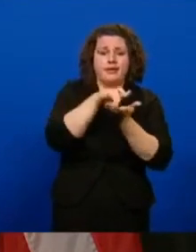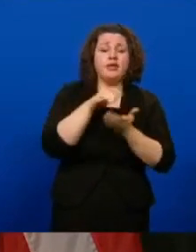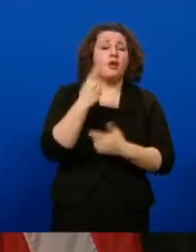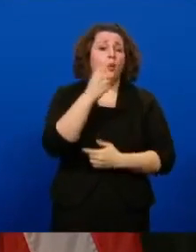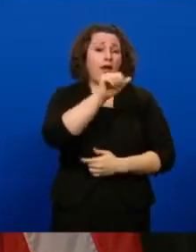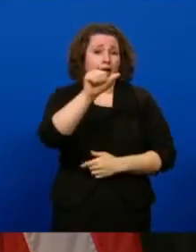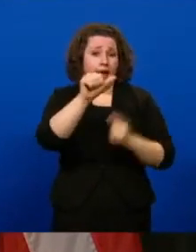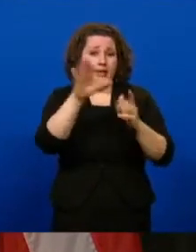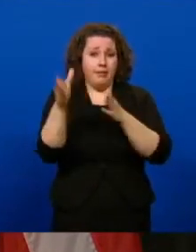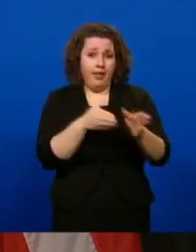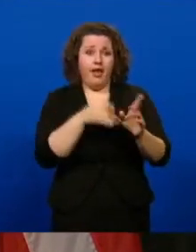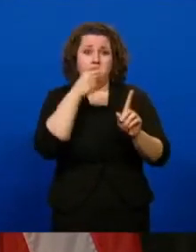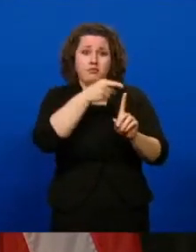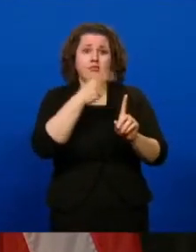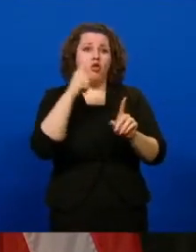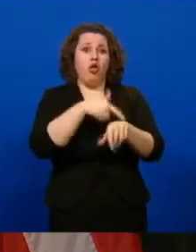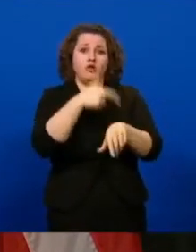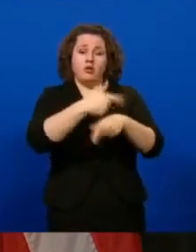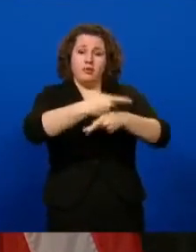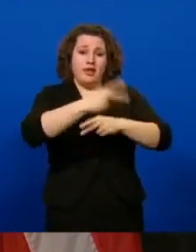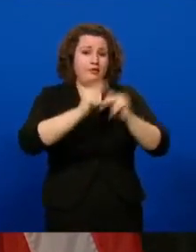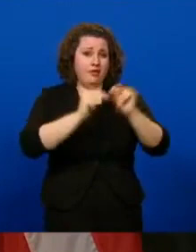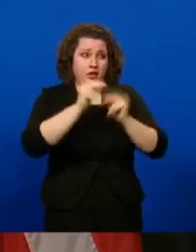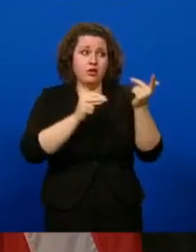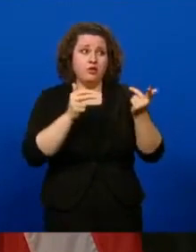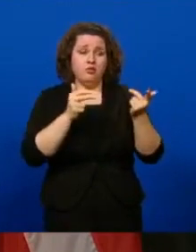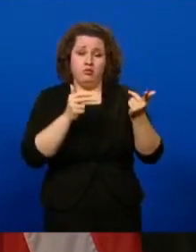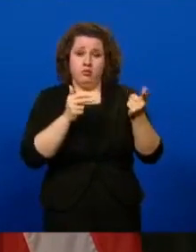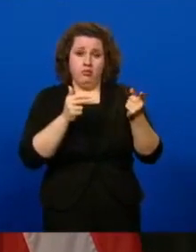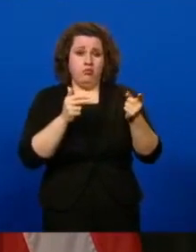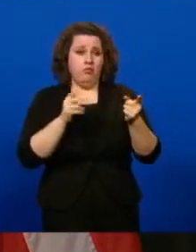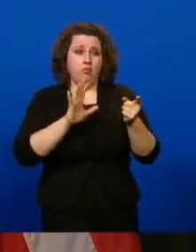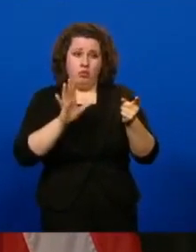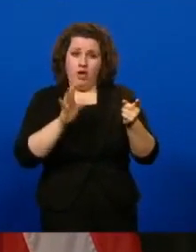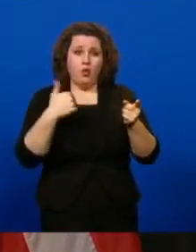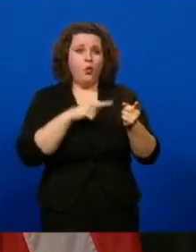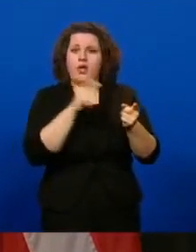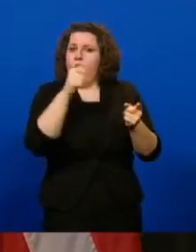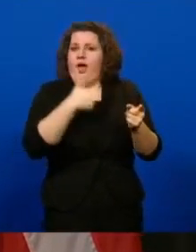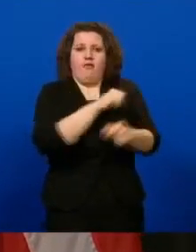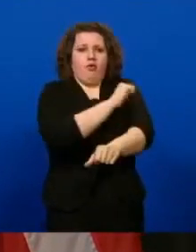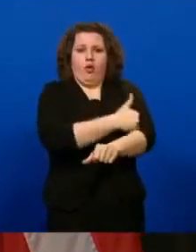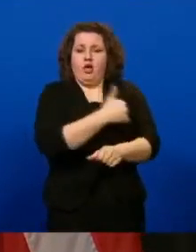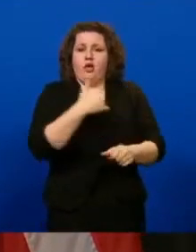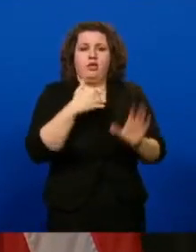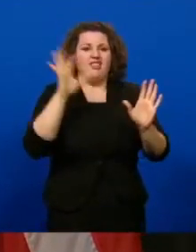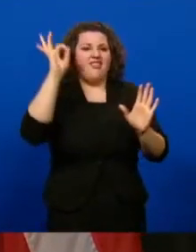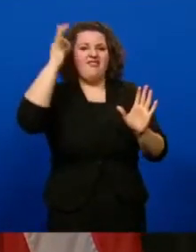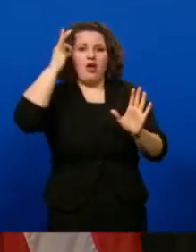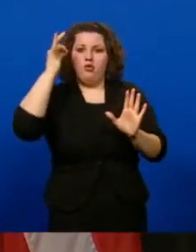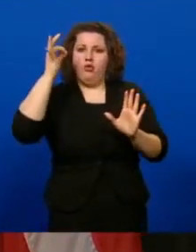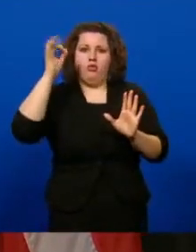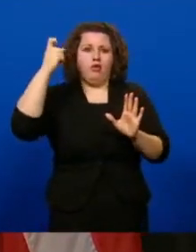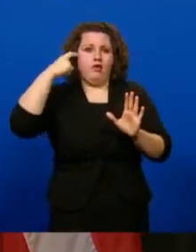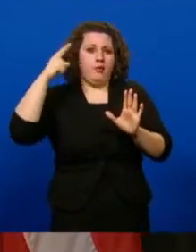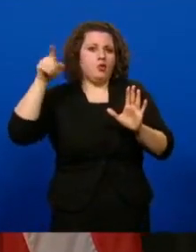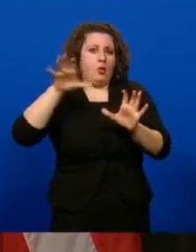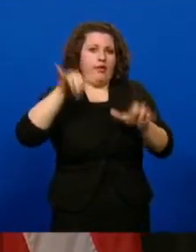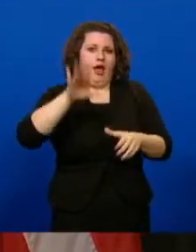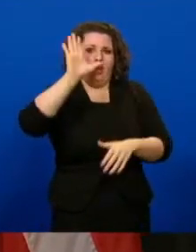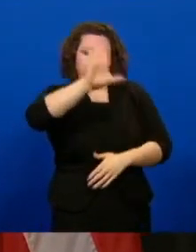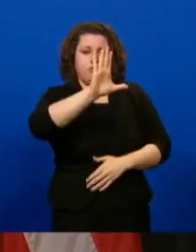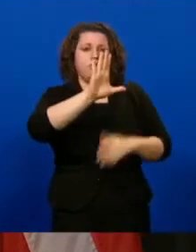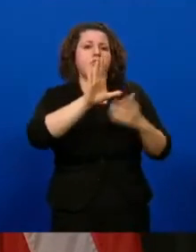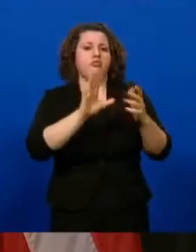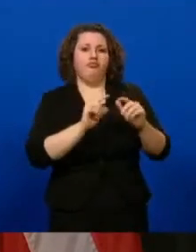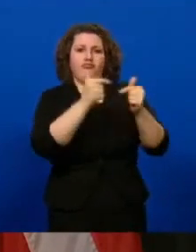vaccinate long-term care facilities, which we have no authority over that. That's being done by the federal partnership, and that's rolled